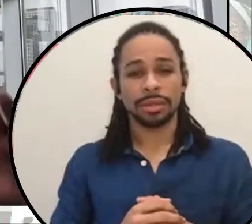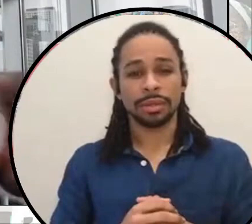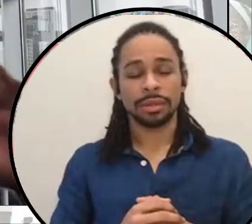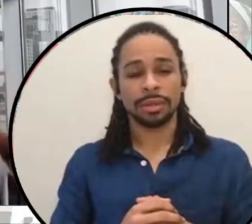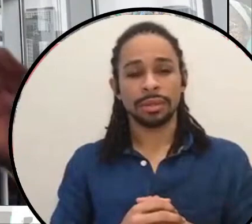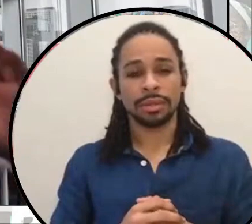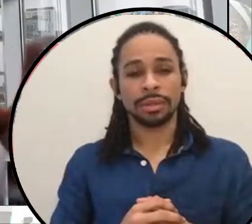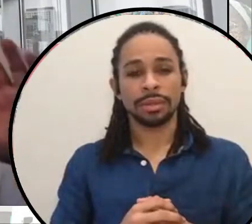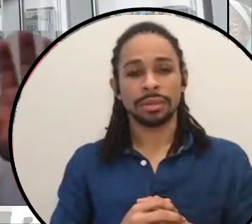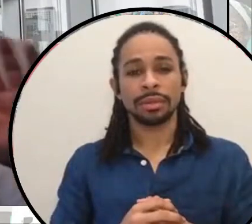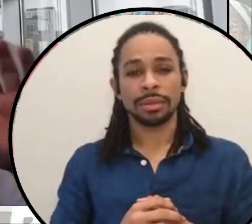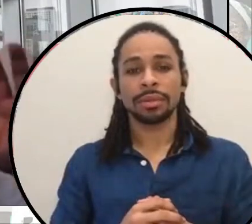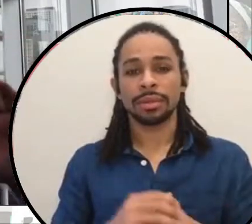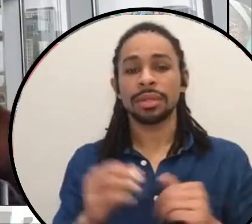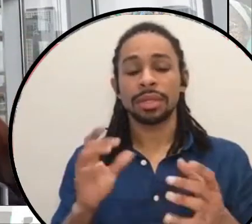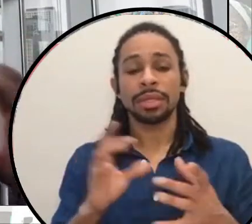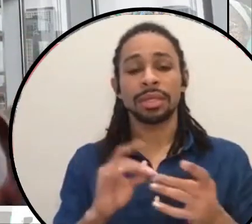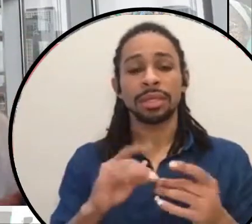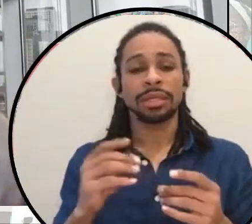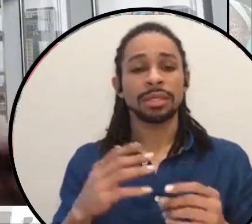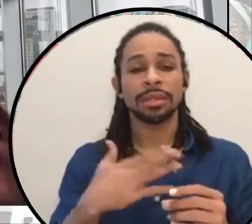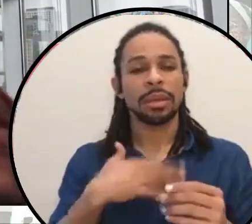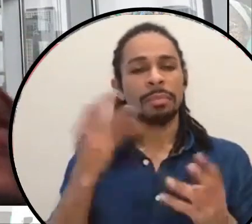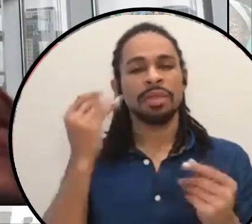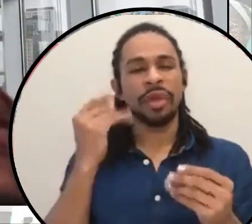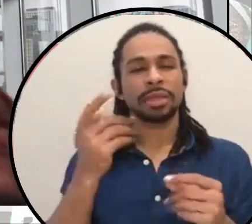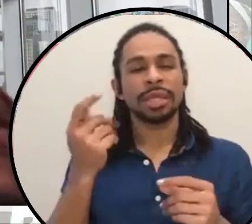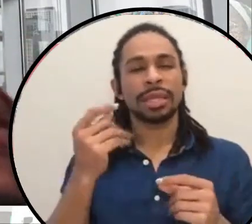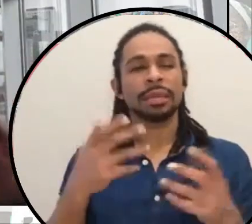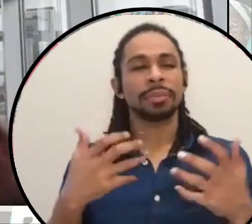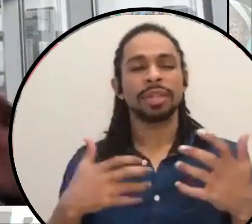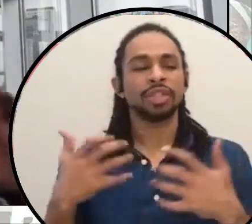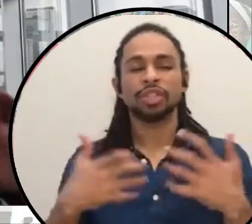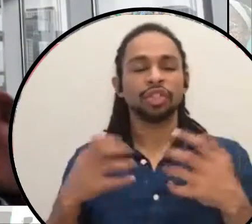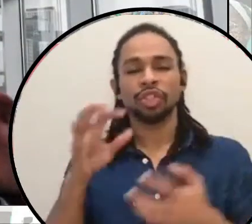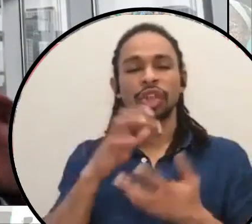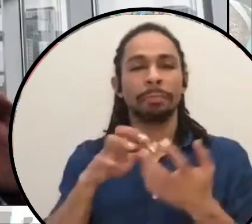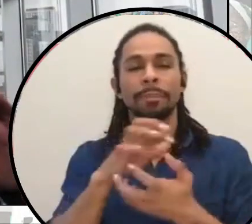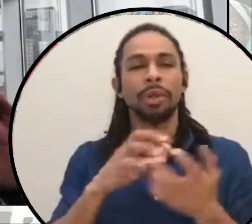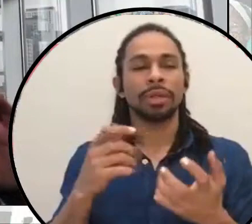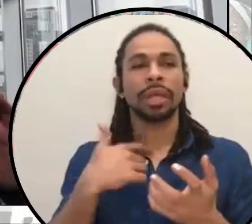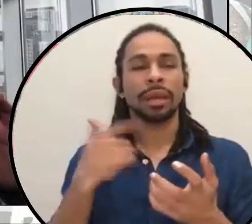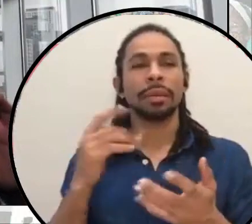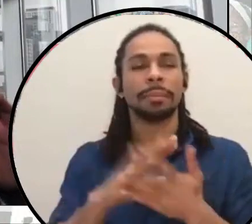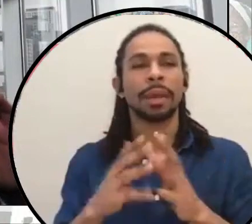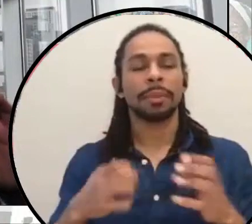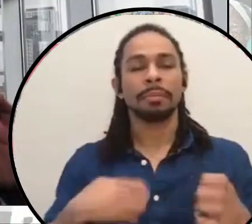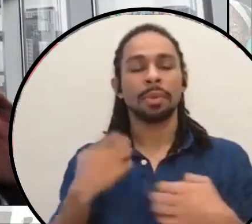can I, can I, I'm sorry, my thoughts a little jumbled. I get a little emotional when I talk about, uh,